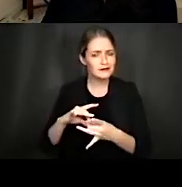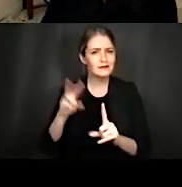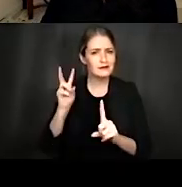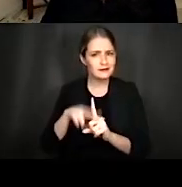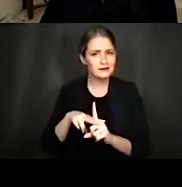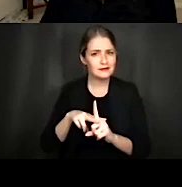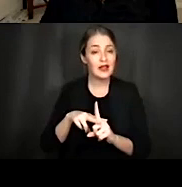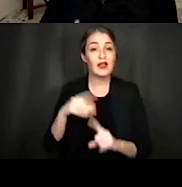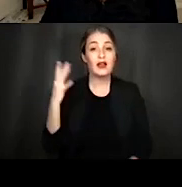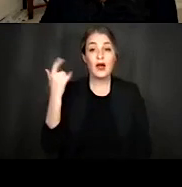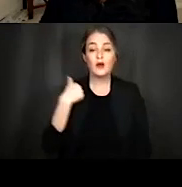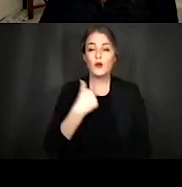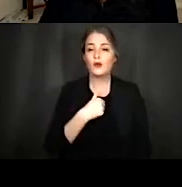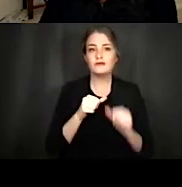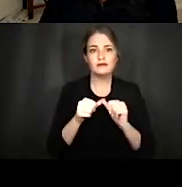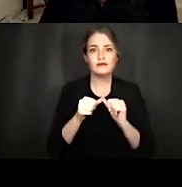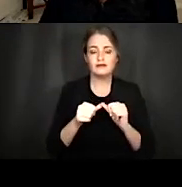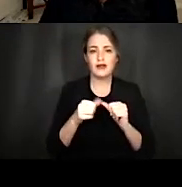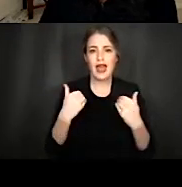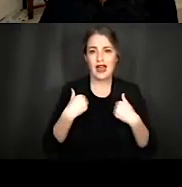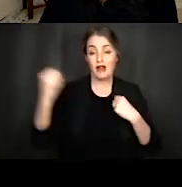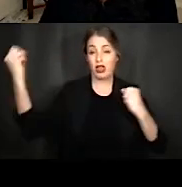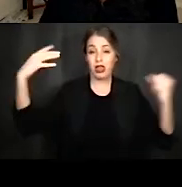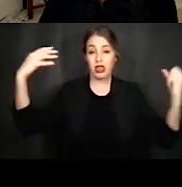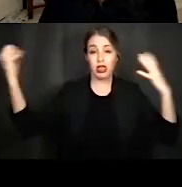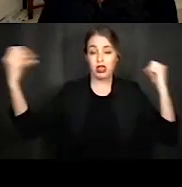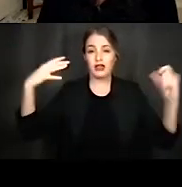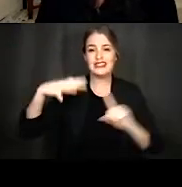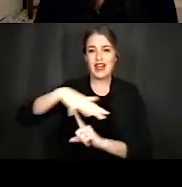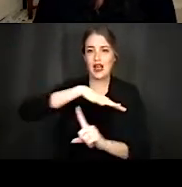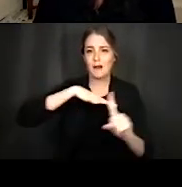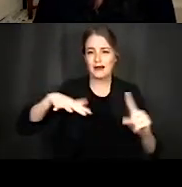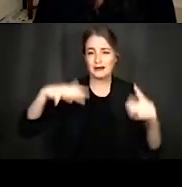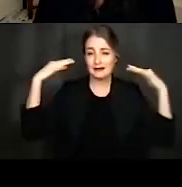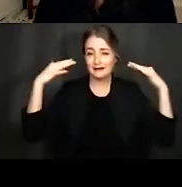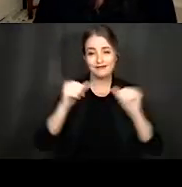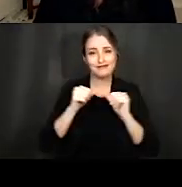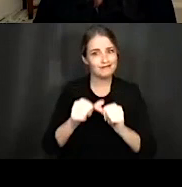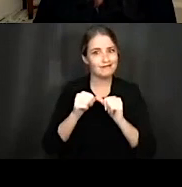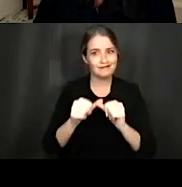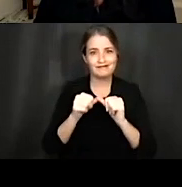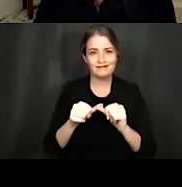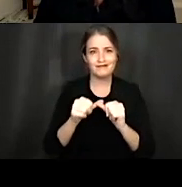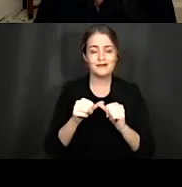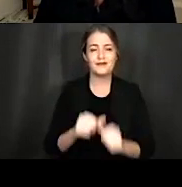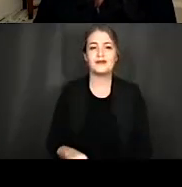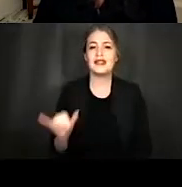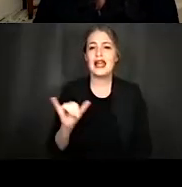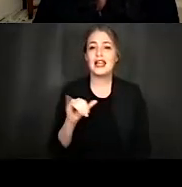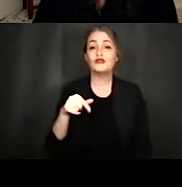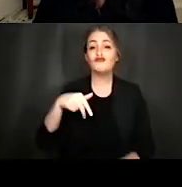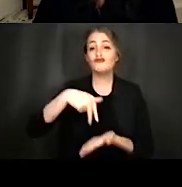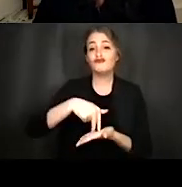because we are constantly bombarded with environmental sounds. A task as innocuous as standing in your kitchen and